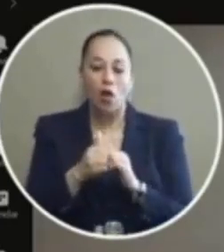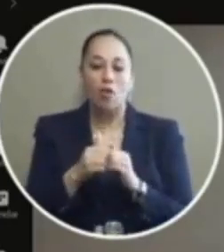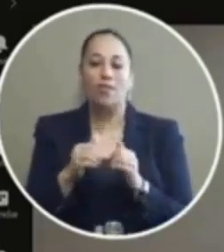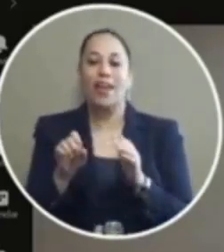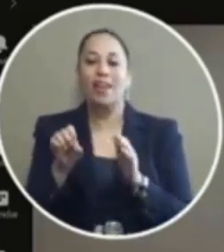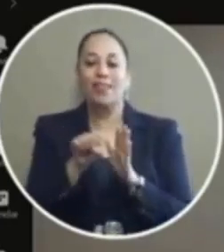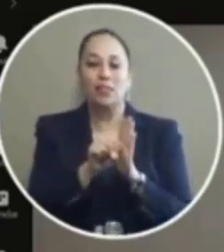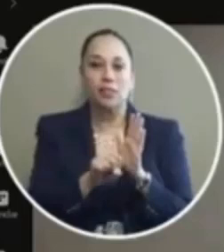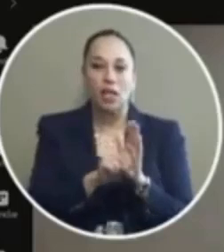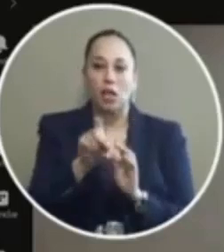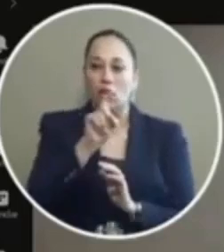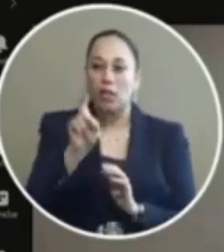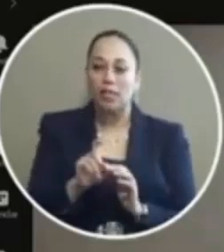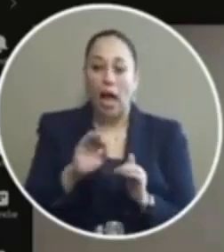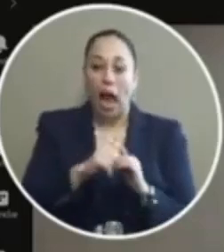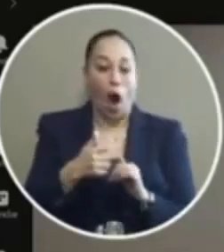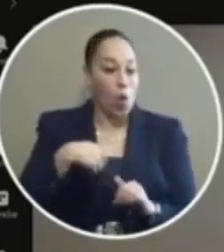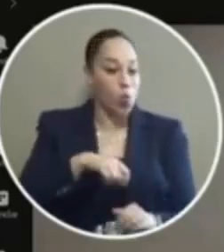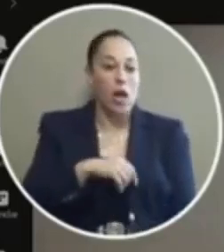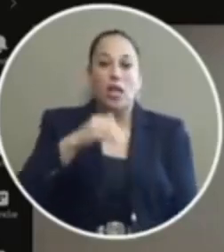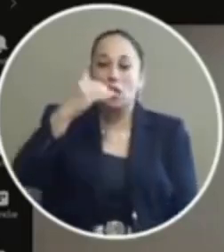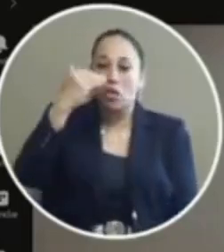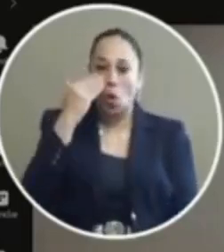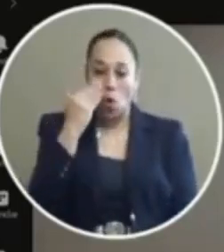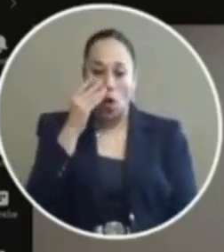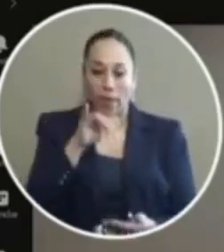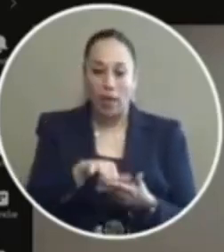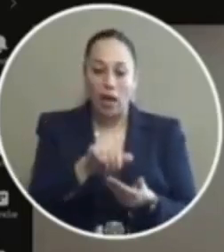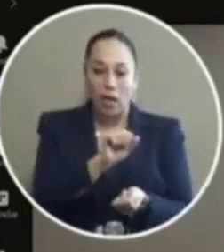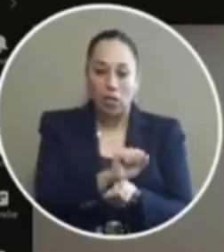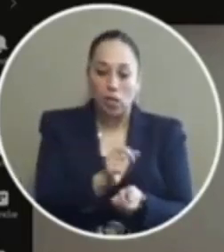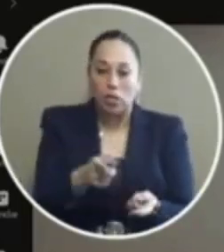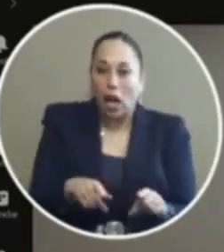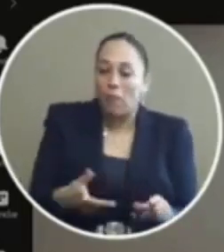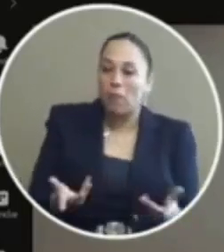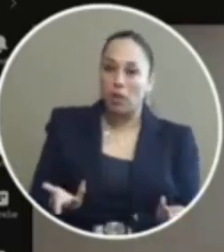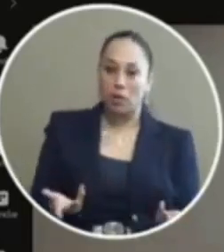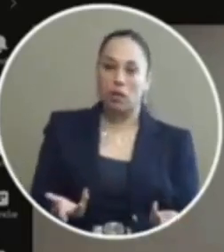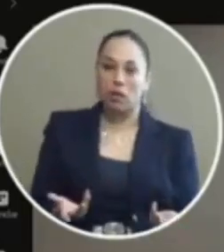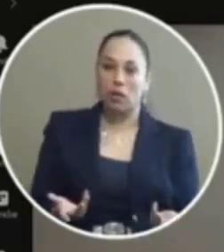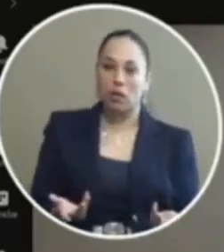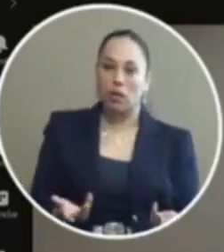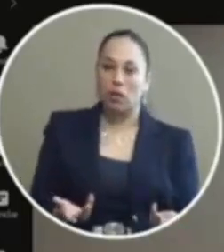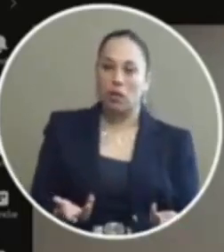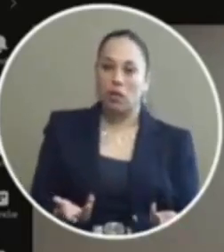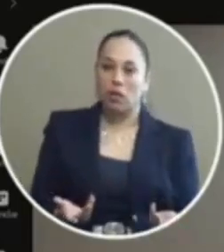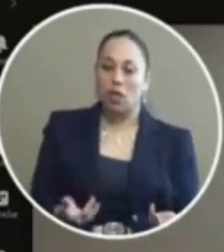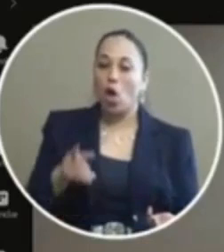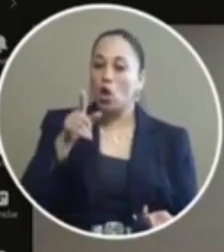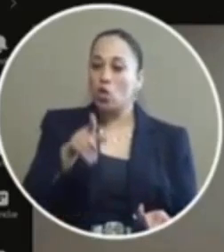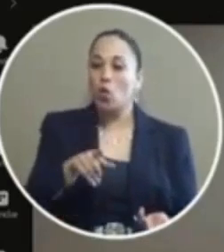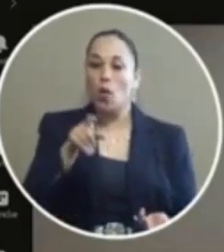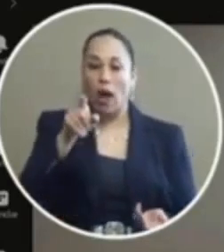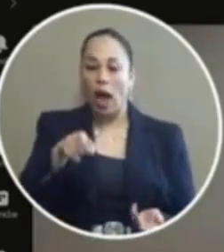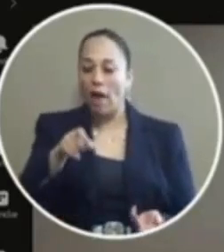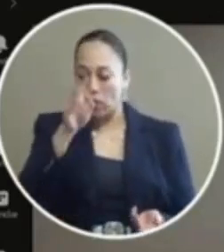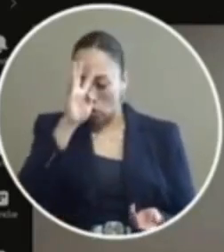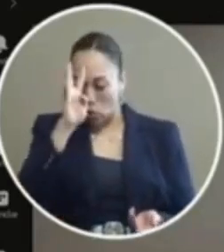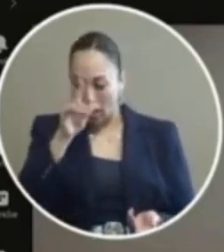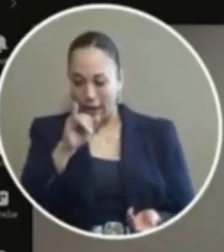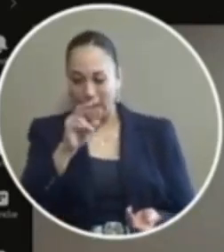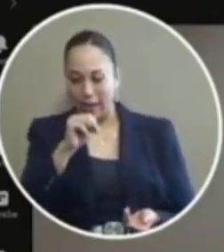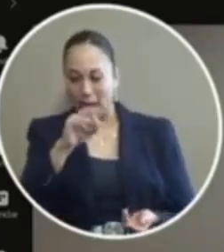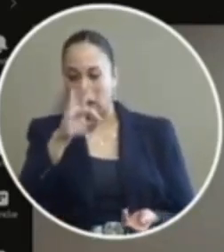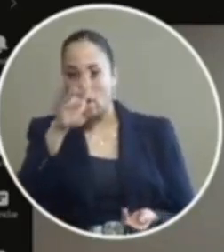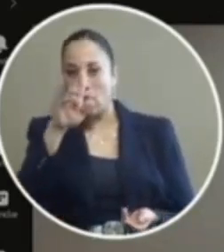state of Texas how will we know that that arrest even occurred you will have to you will have to create that infrastructure